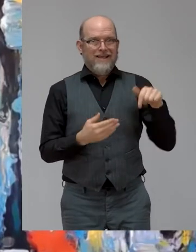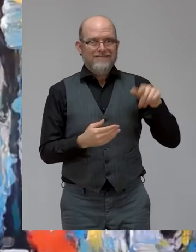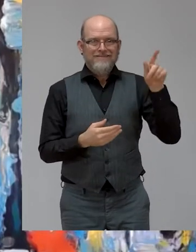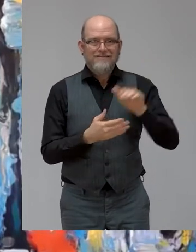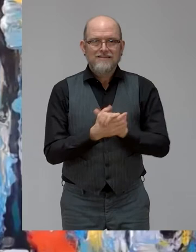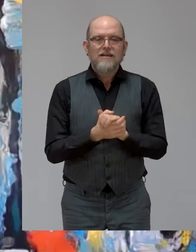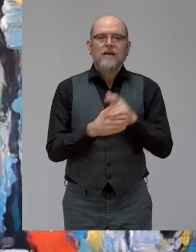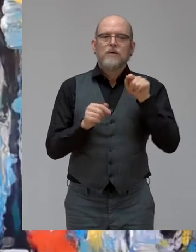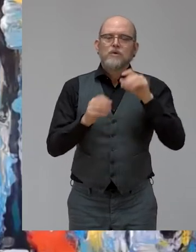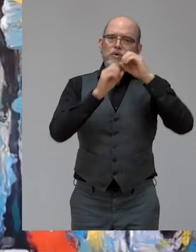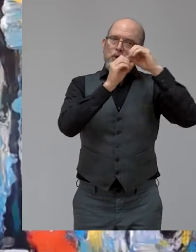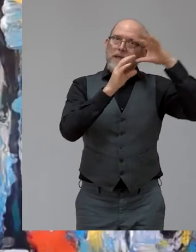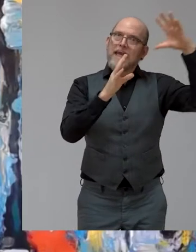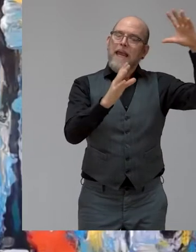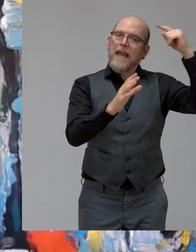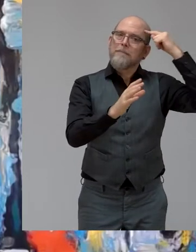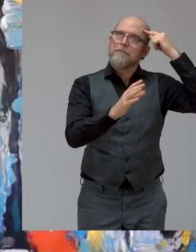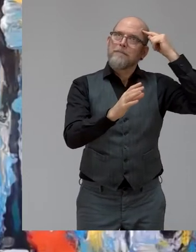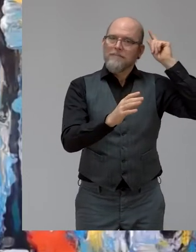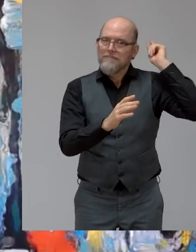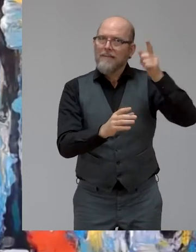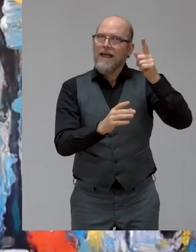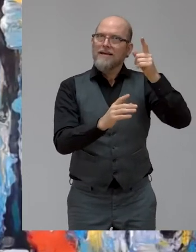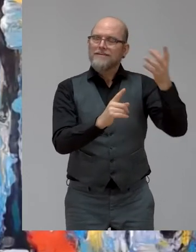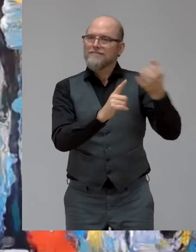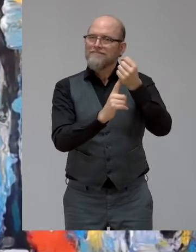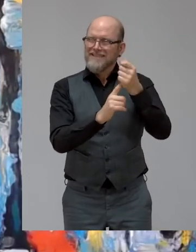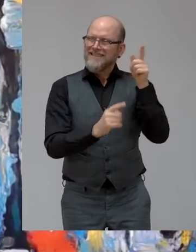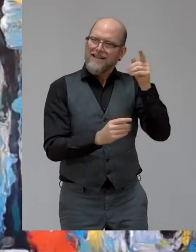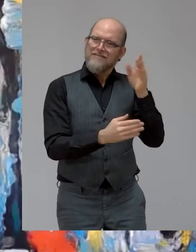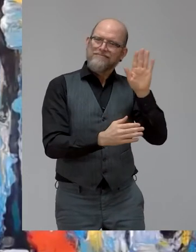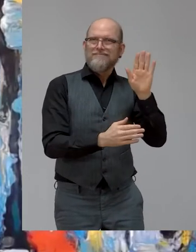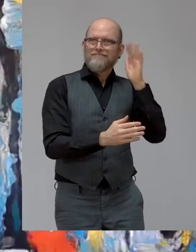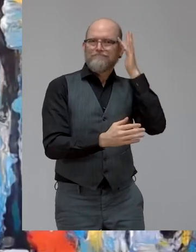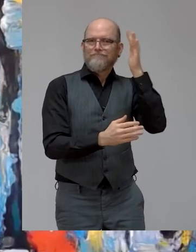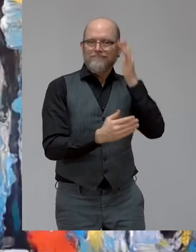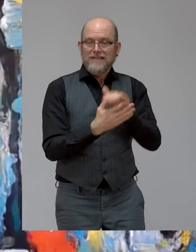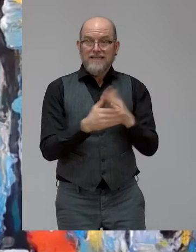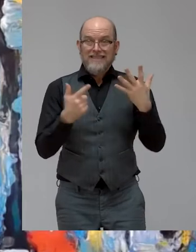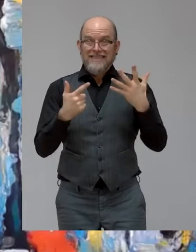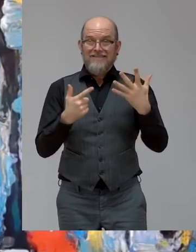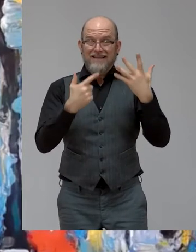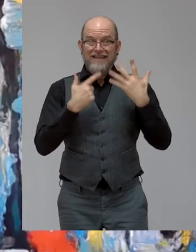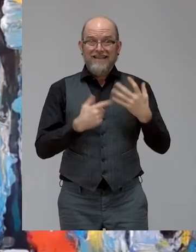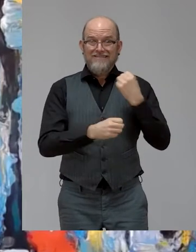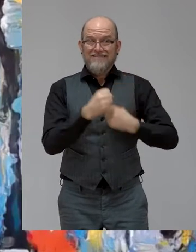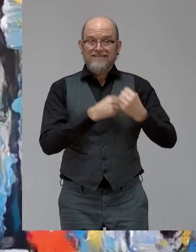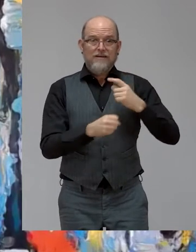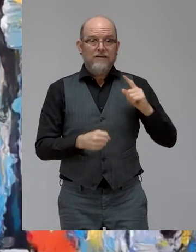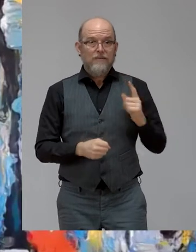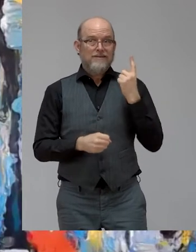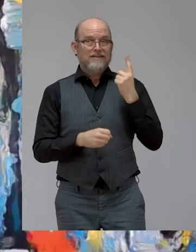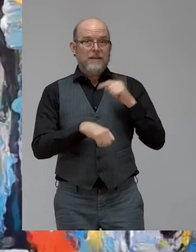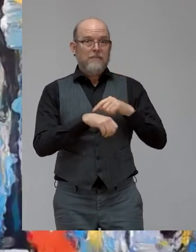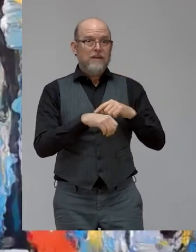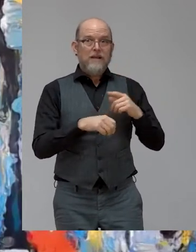the dreams. So, seven years ago, I attended my first Xero Project conference. It's pretty crazy and